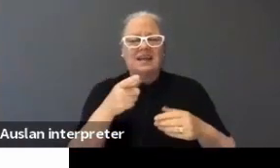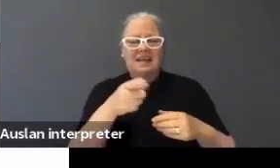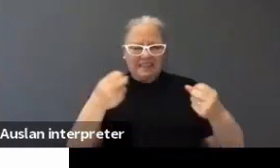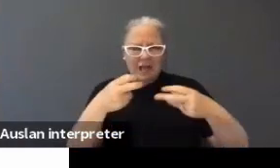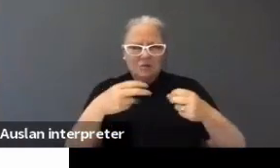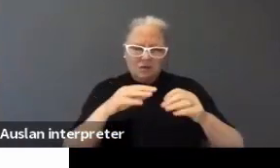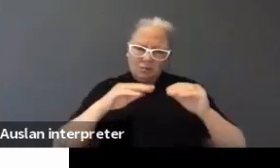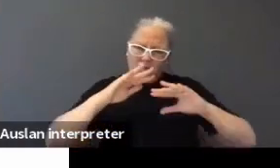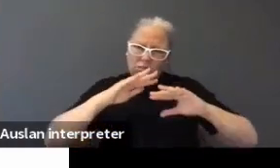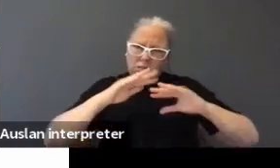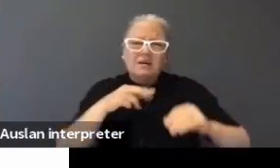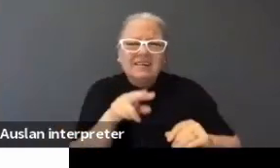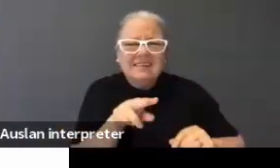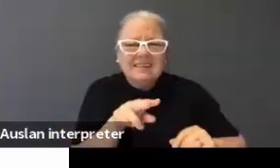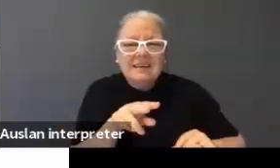lost the interpreter.